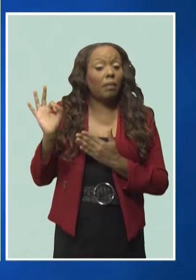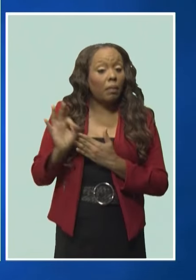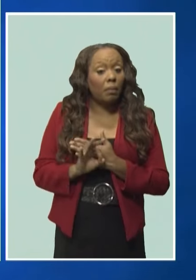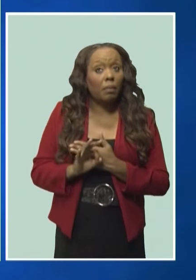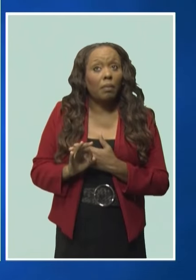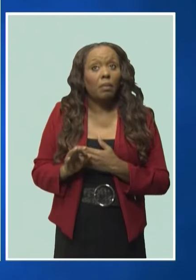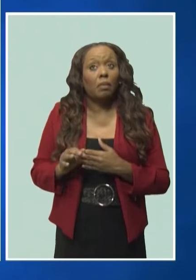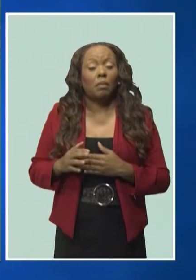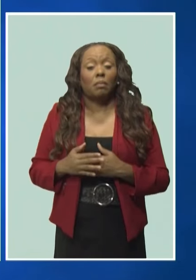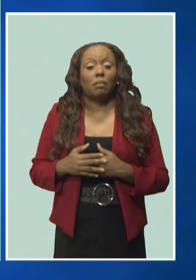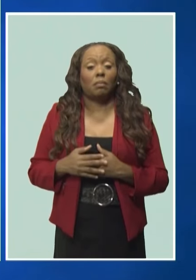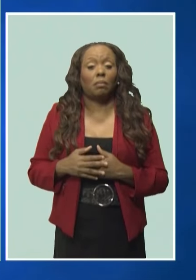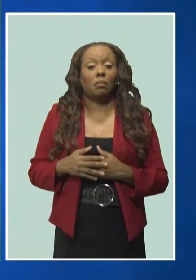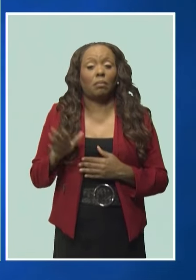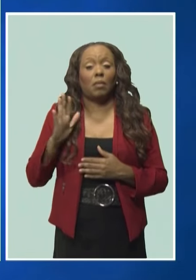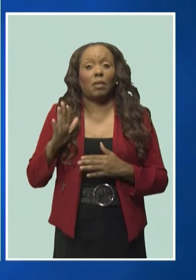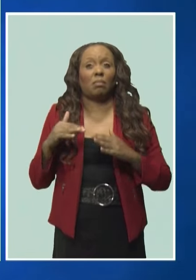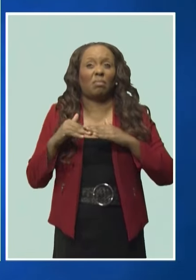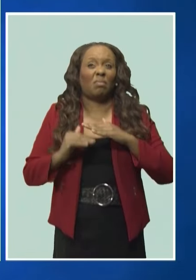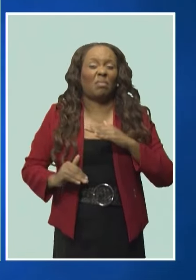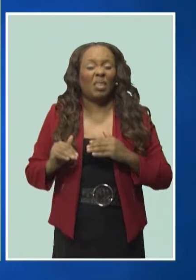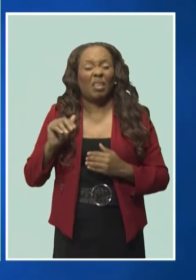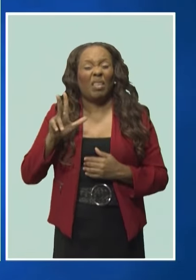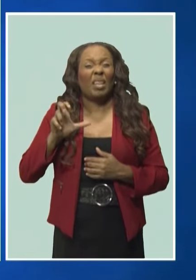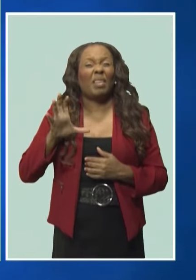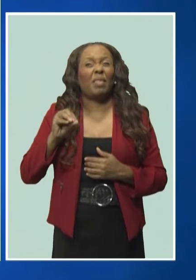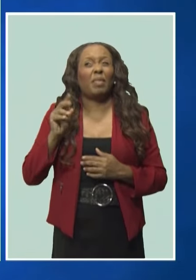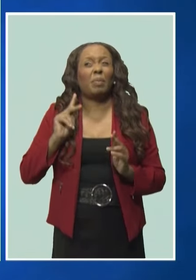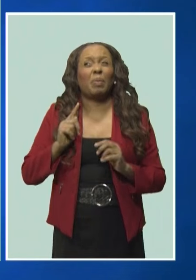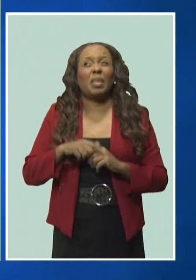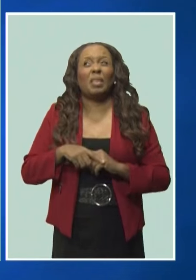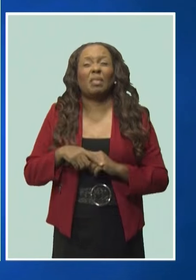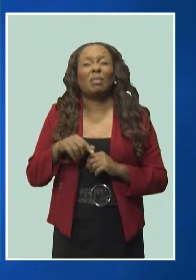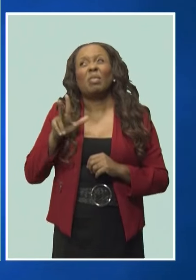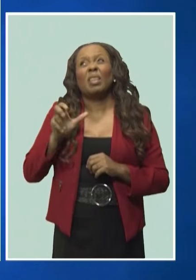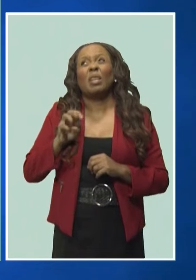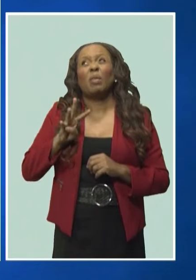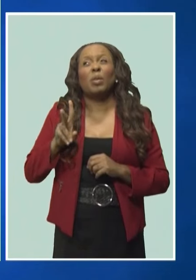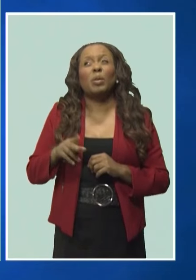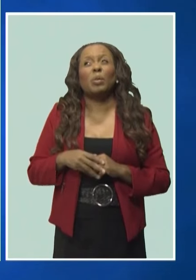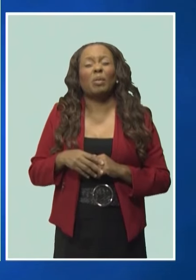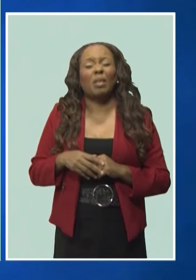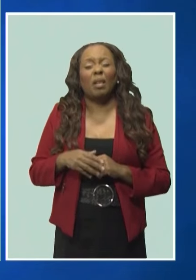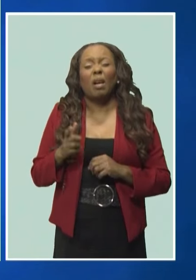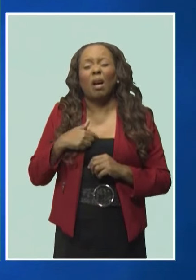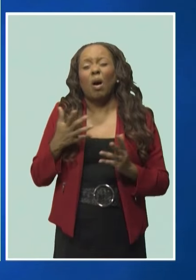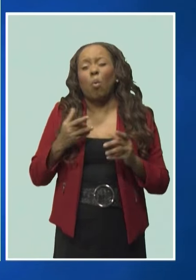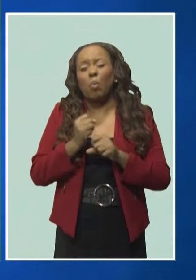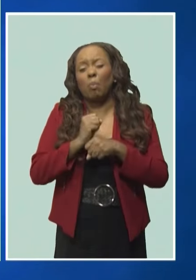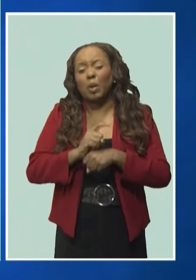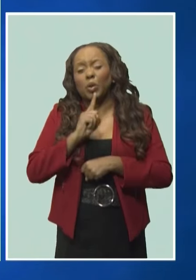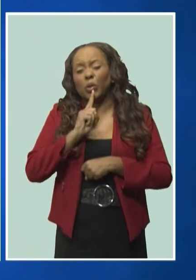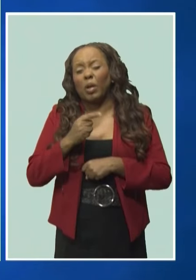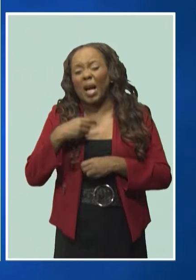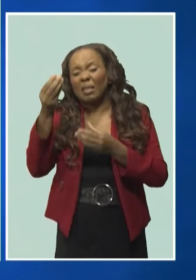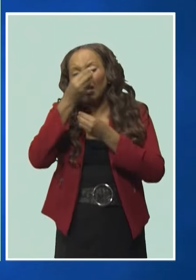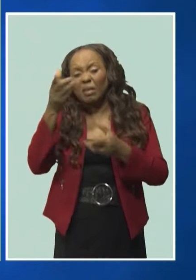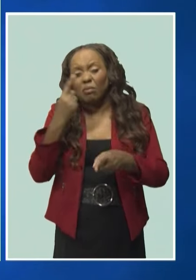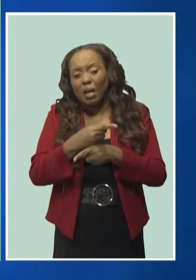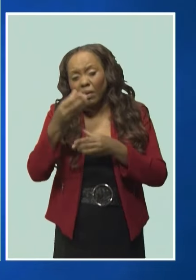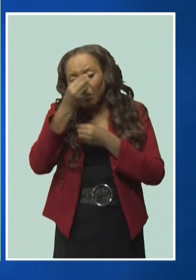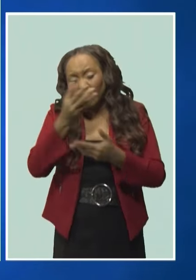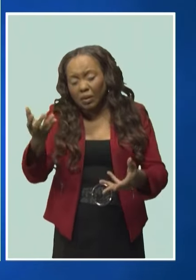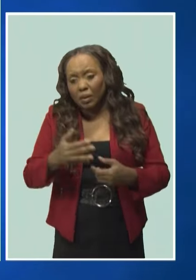under 350 cases. I don't want to call the wrong numbers, about 342 in February. And we're hoping that that will continue